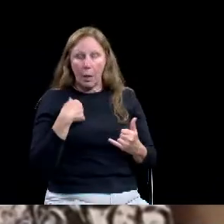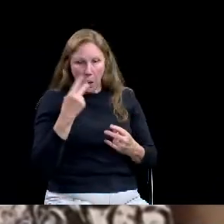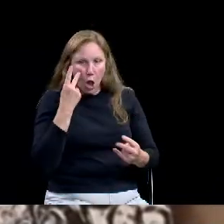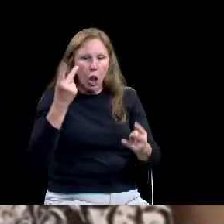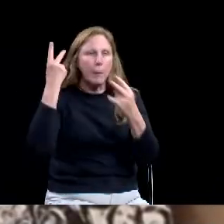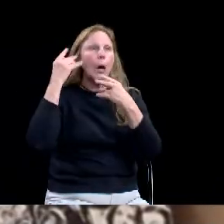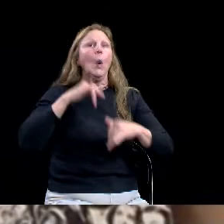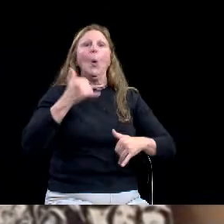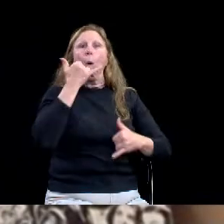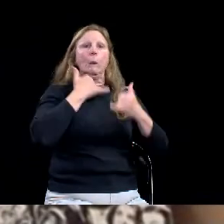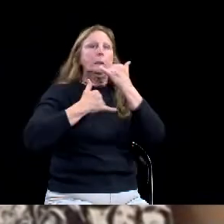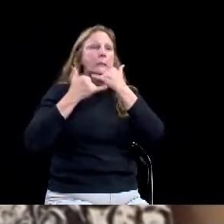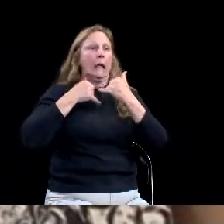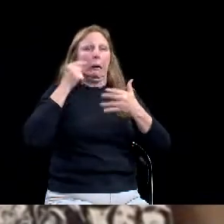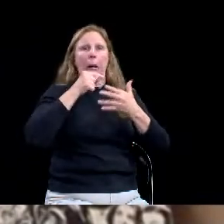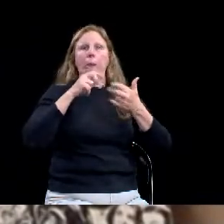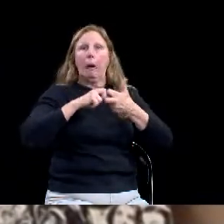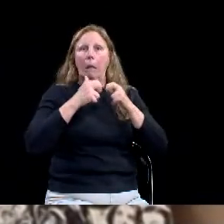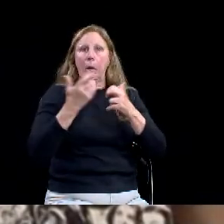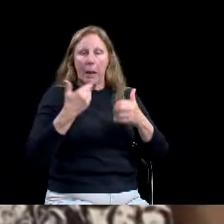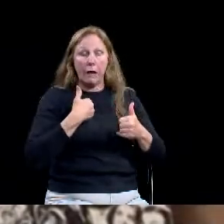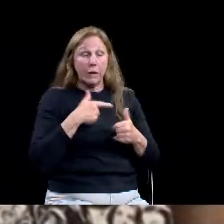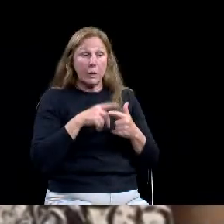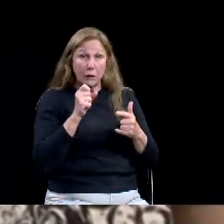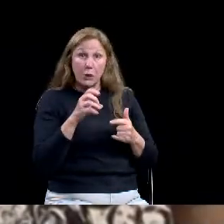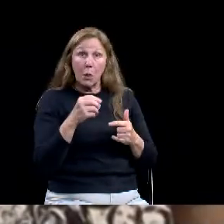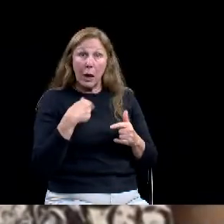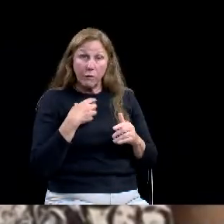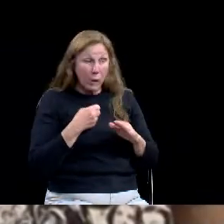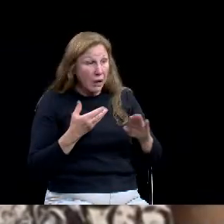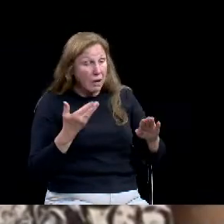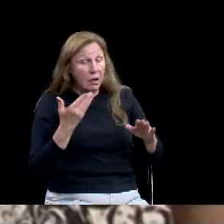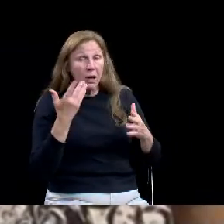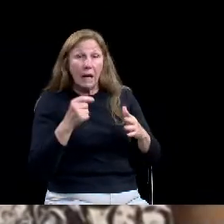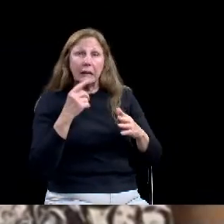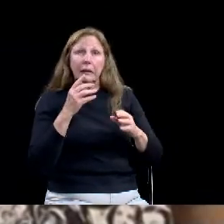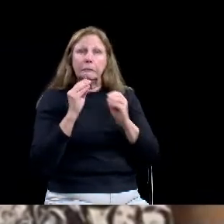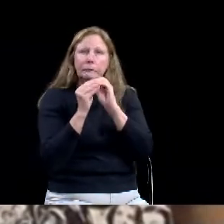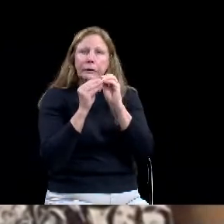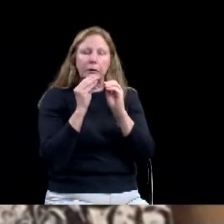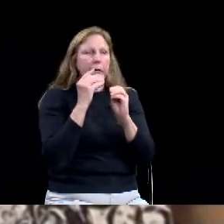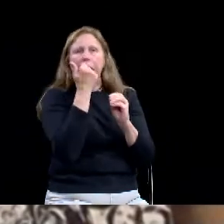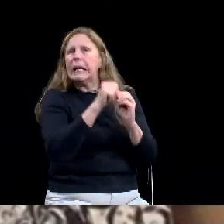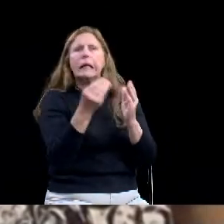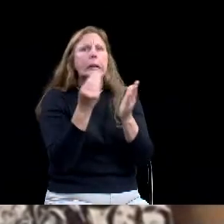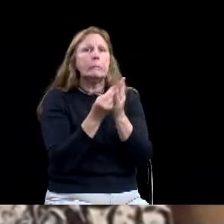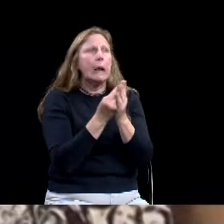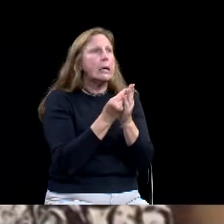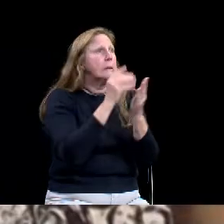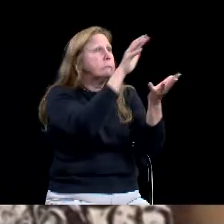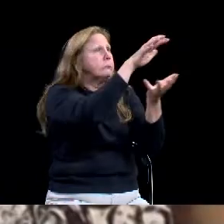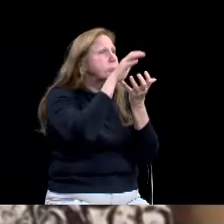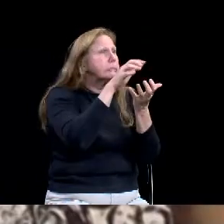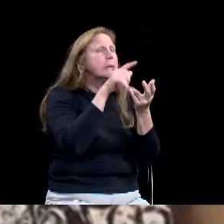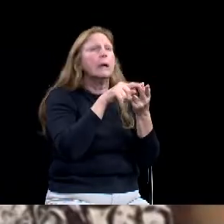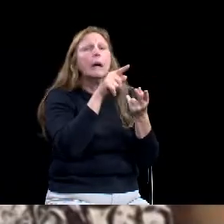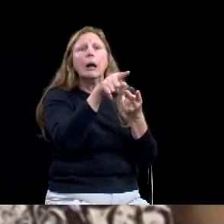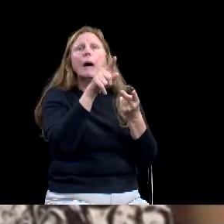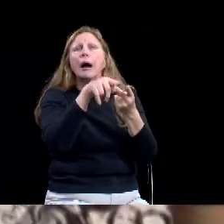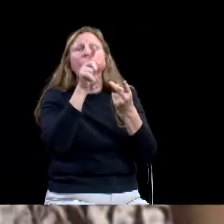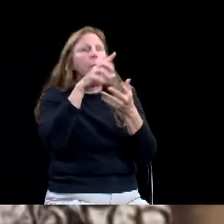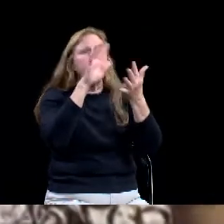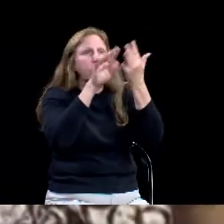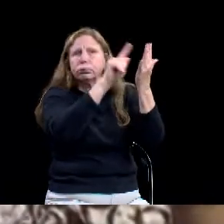the FEMA money, if it comes through infrastructure, whatever, we need it all so that we can, we can shore up our weak spots. Thank you.